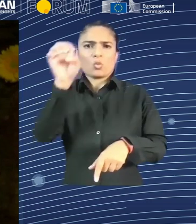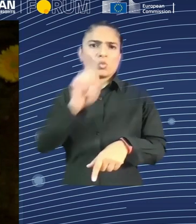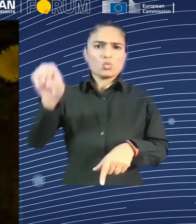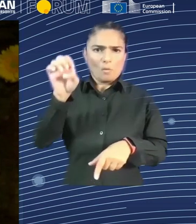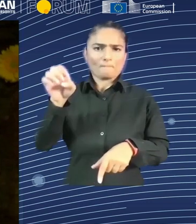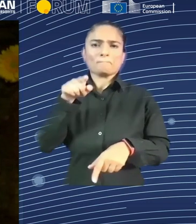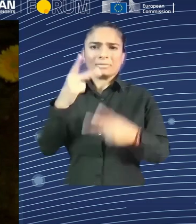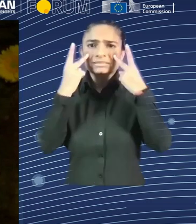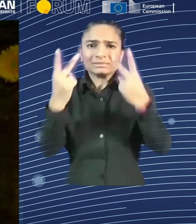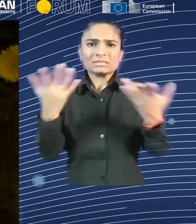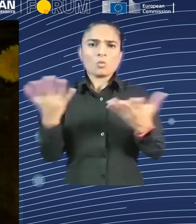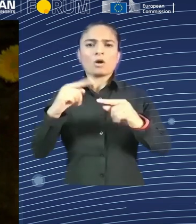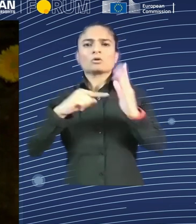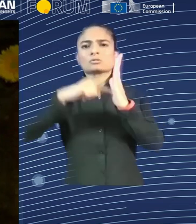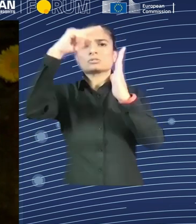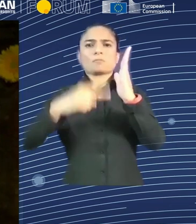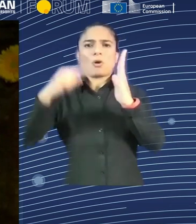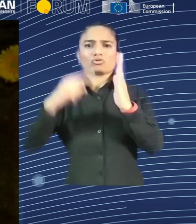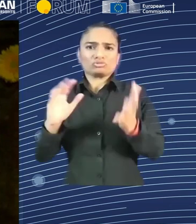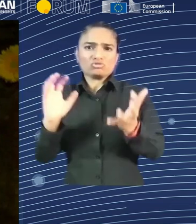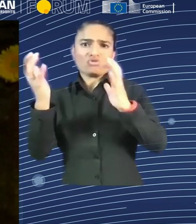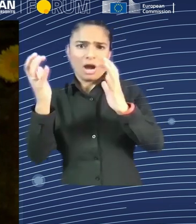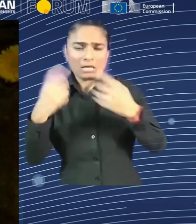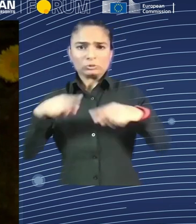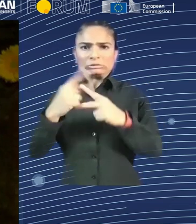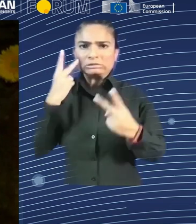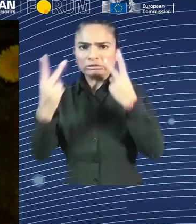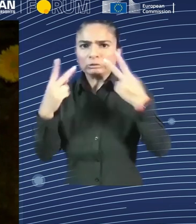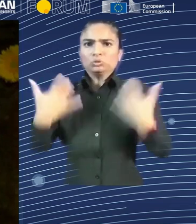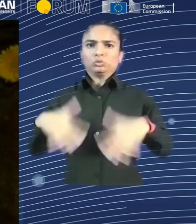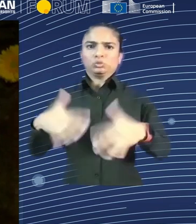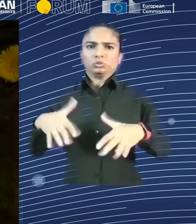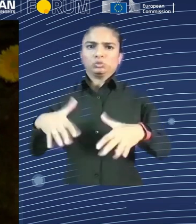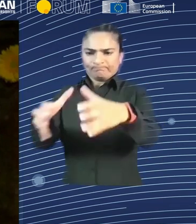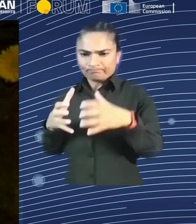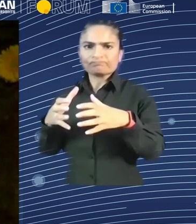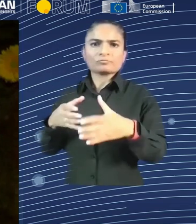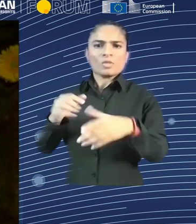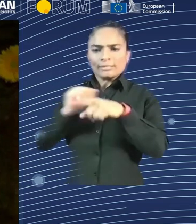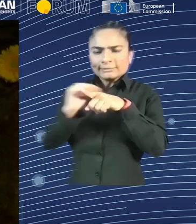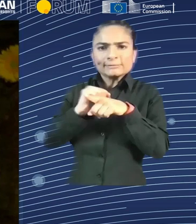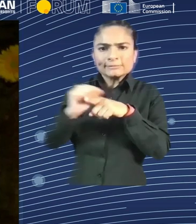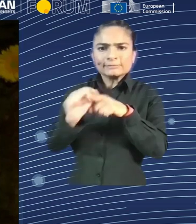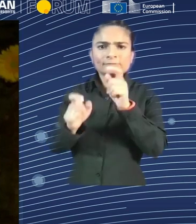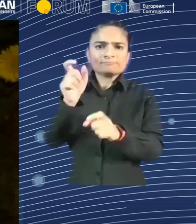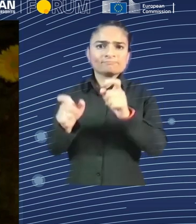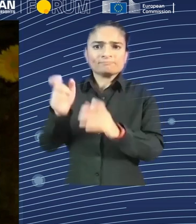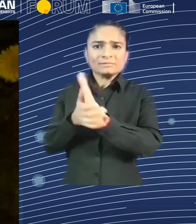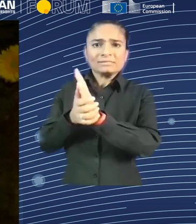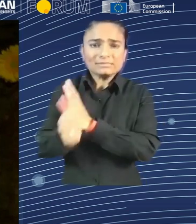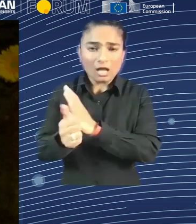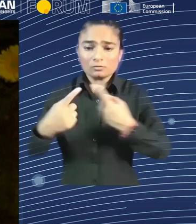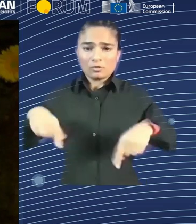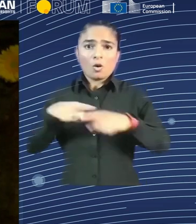our working age population is decreasing. We have to face a demographic transition